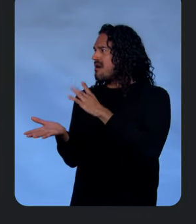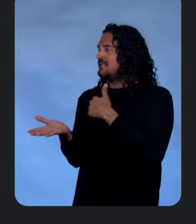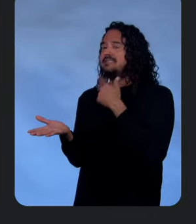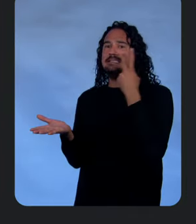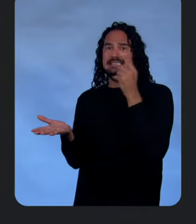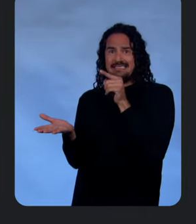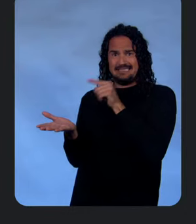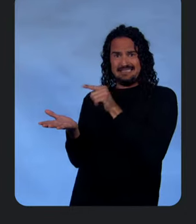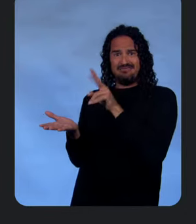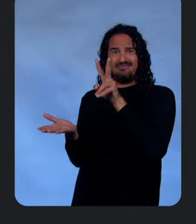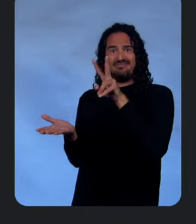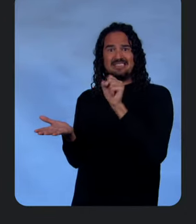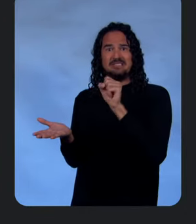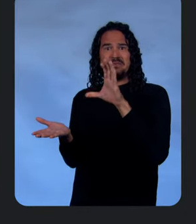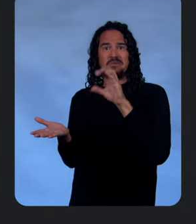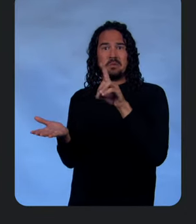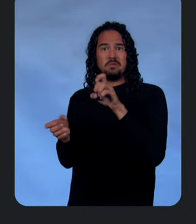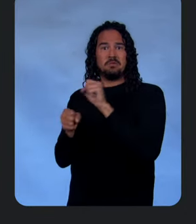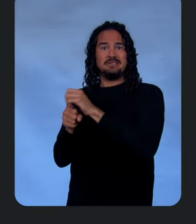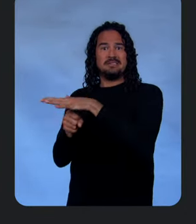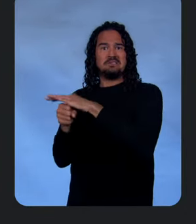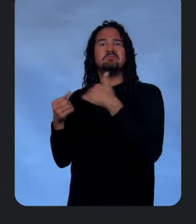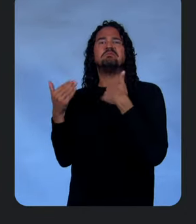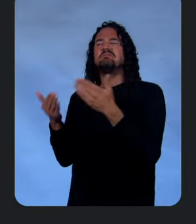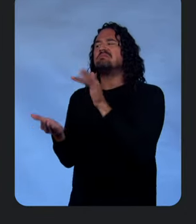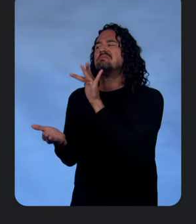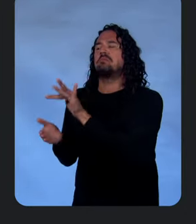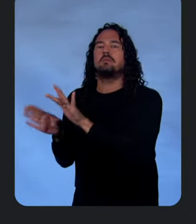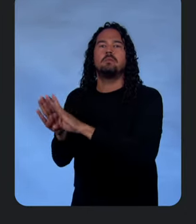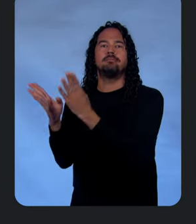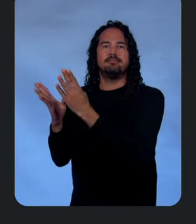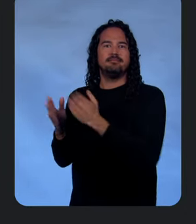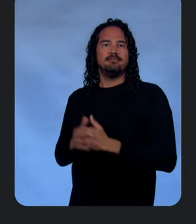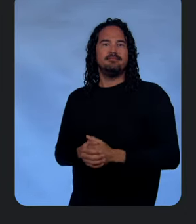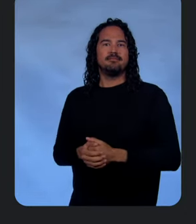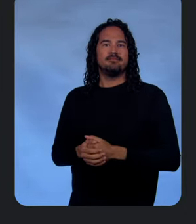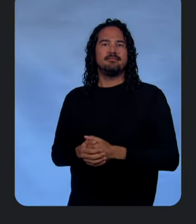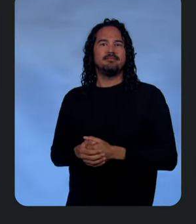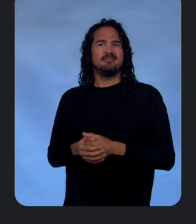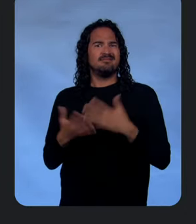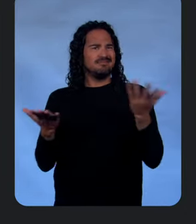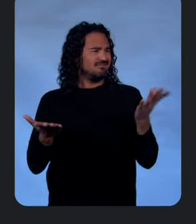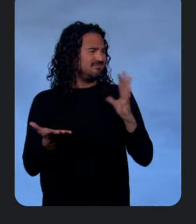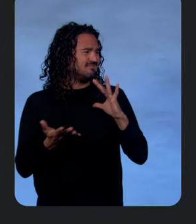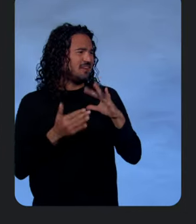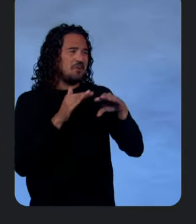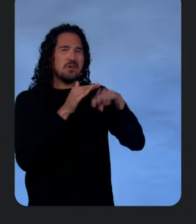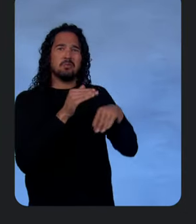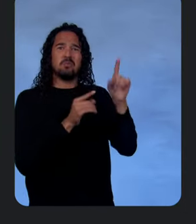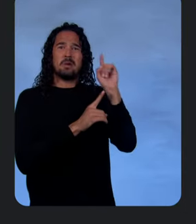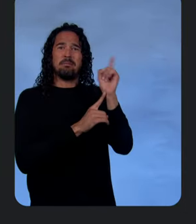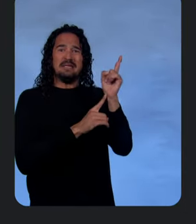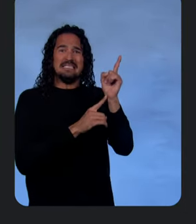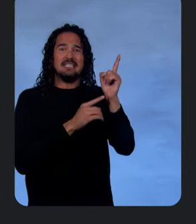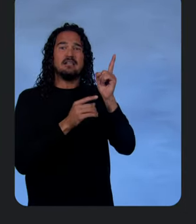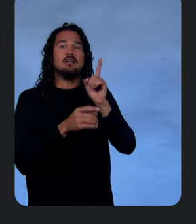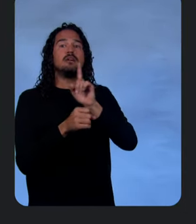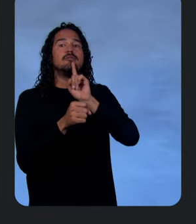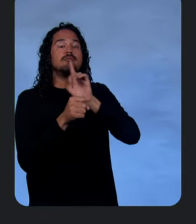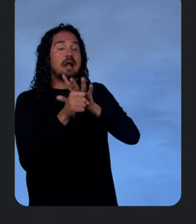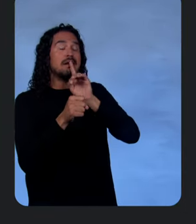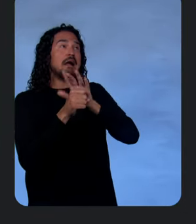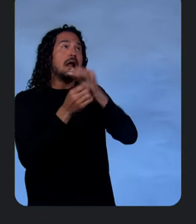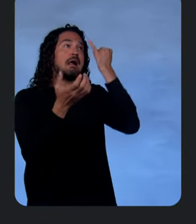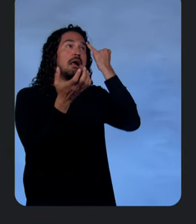Code workstation. So, let's go ahead and open that. It's great that in under a minute, we've moved from validating our